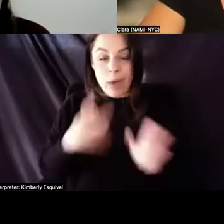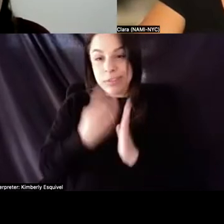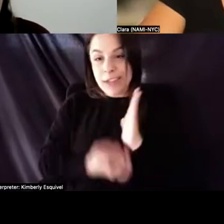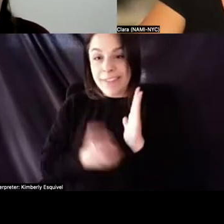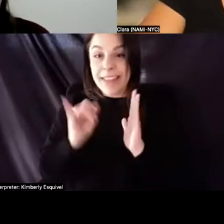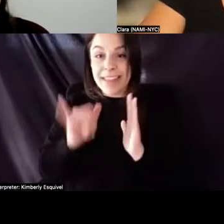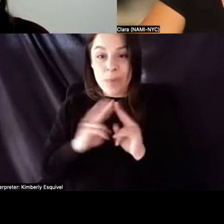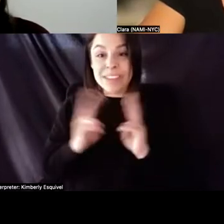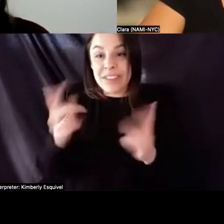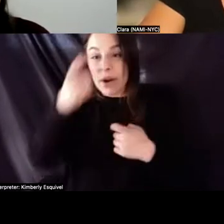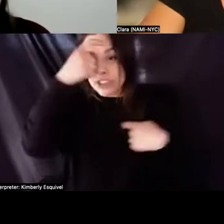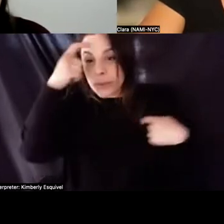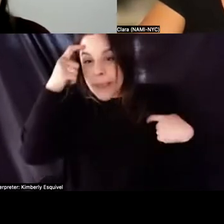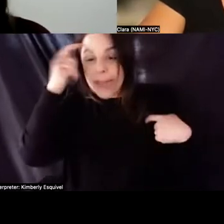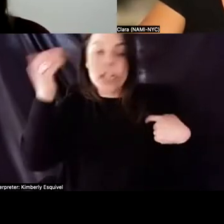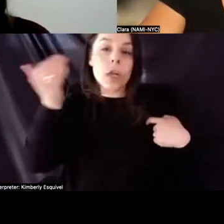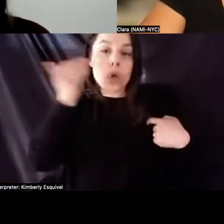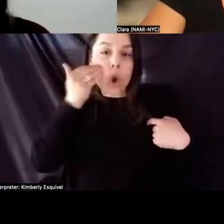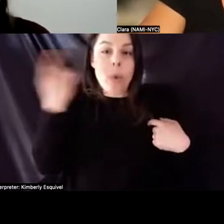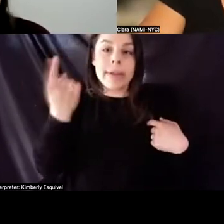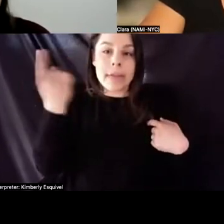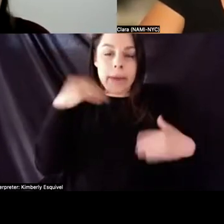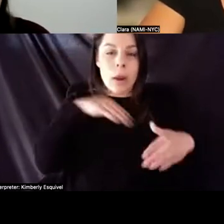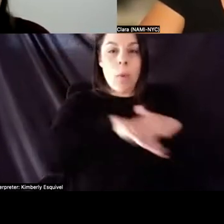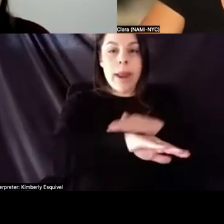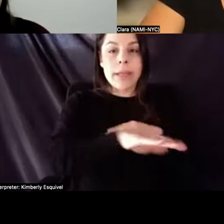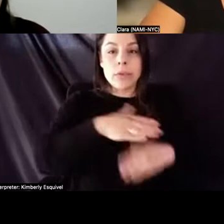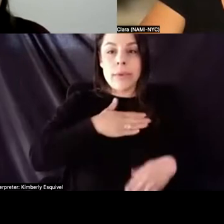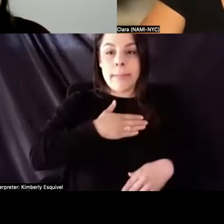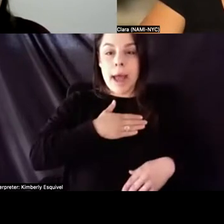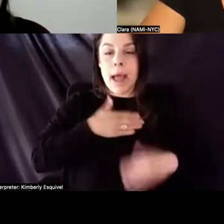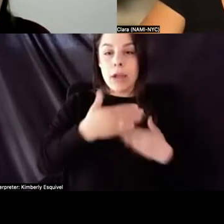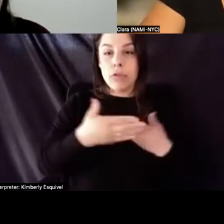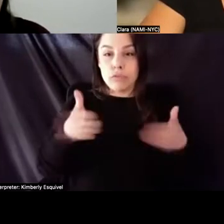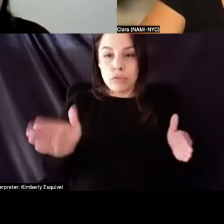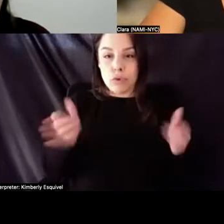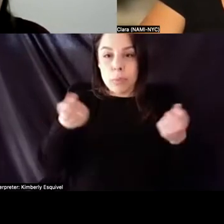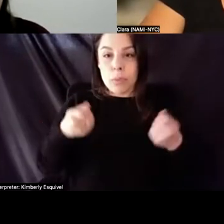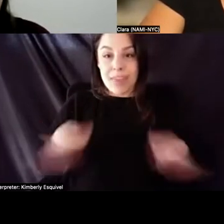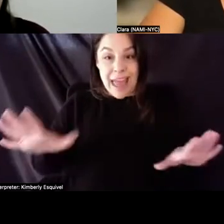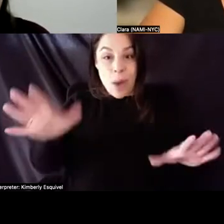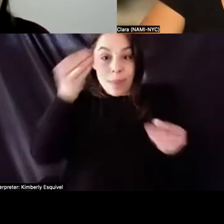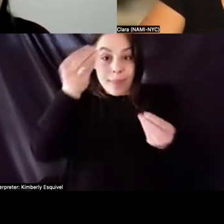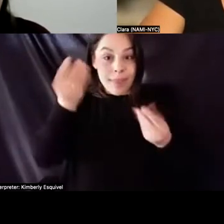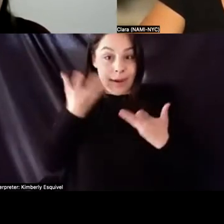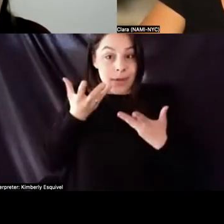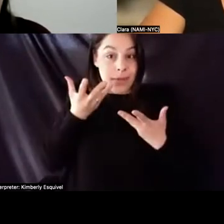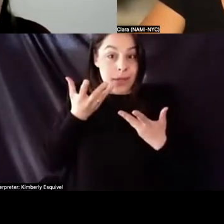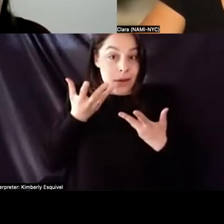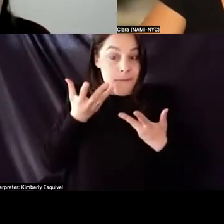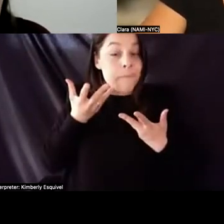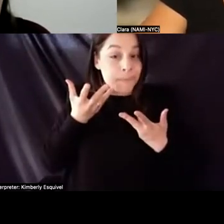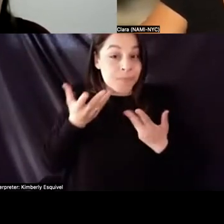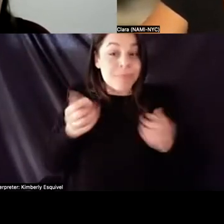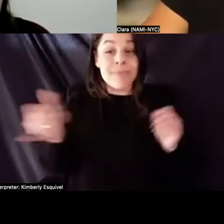very traumatic to know that someone had come into my, um, room without, um, notification. Um, they also